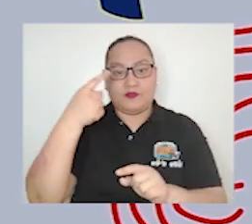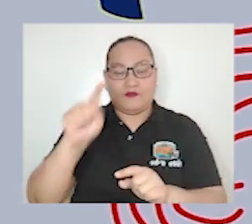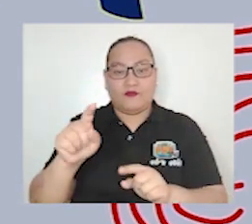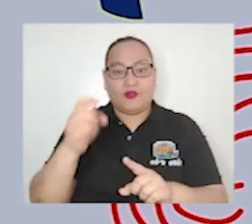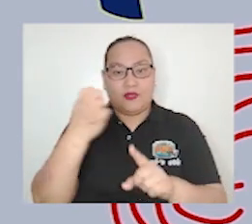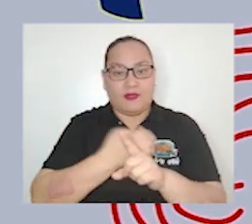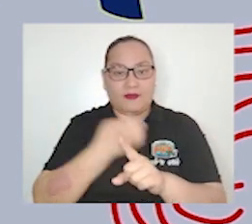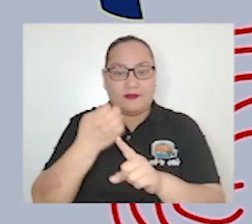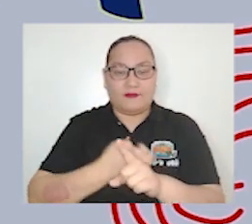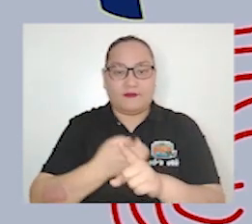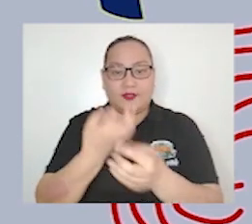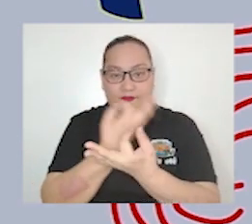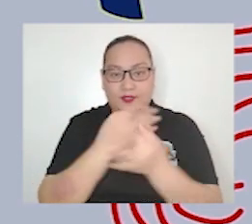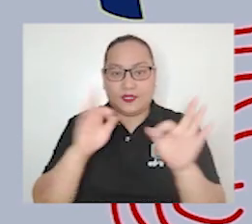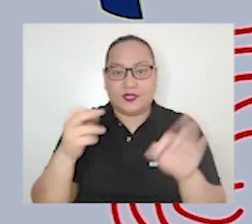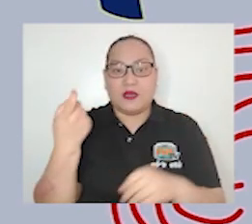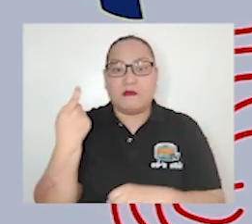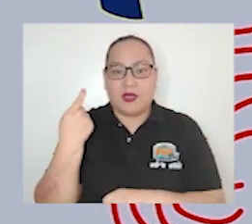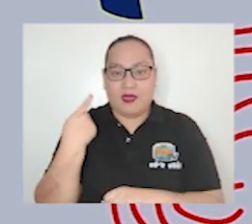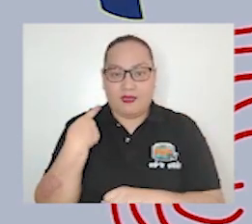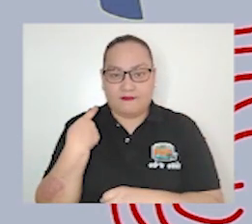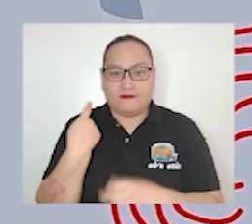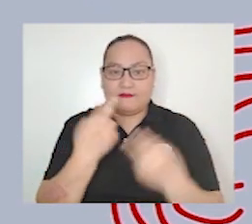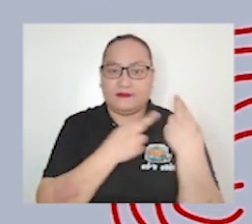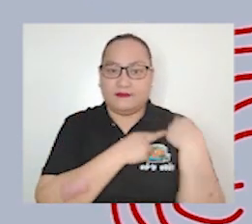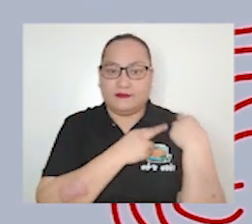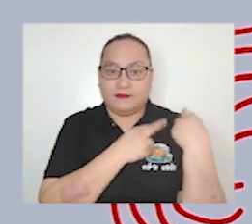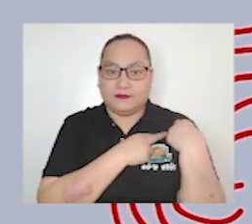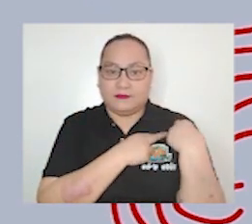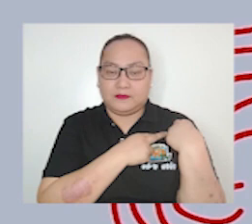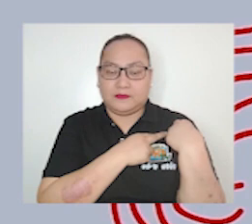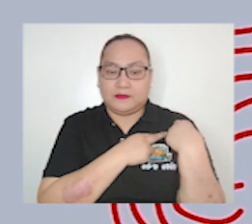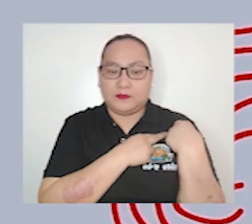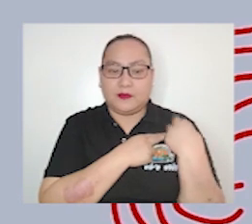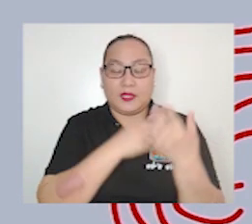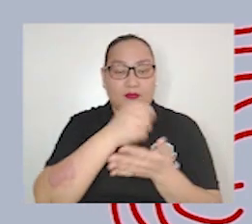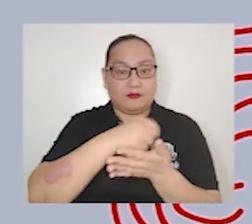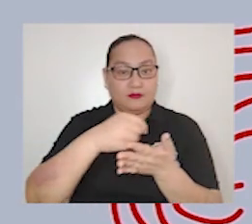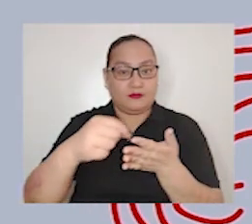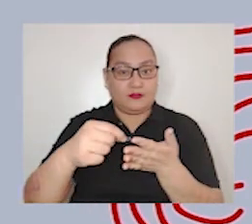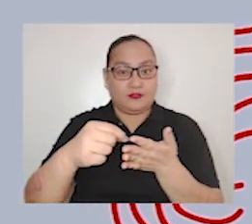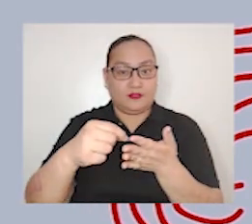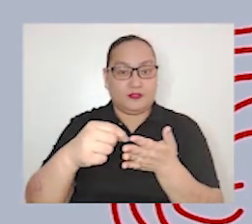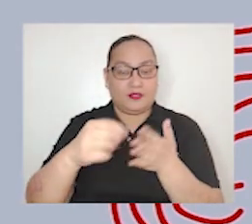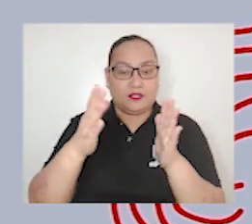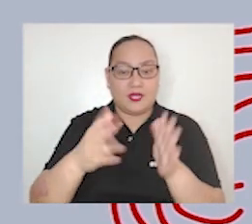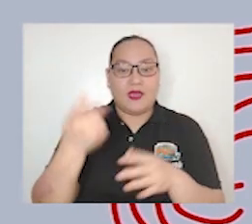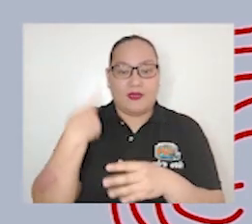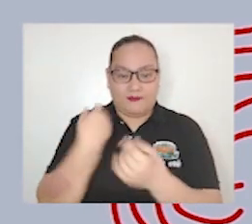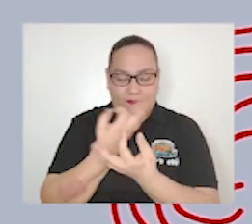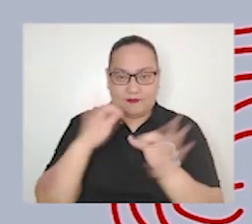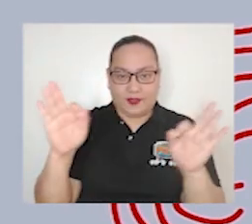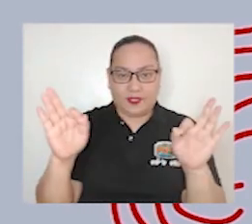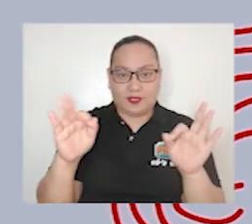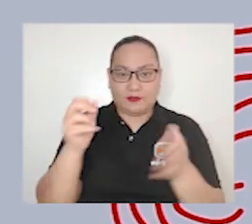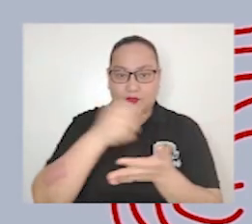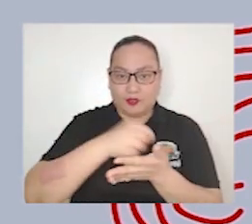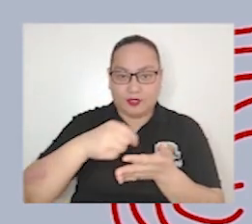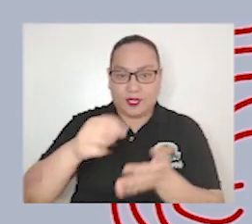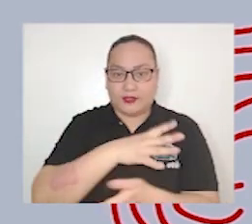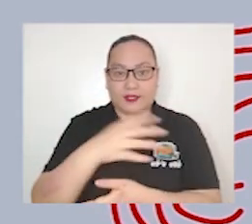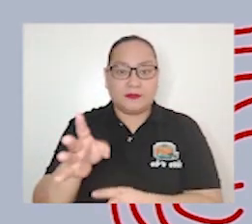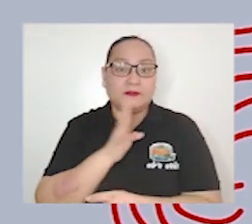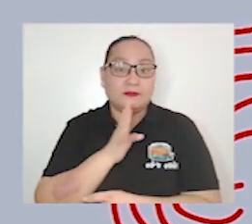corresponding responsibility So journalists have the freedom to write or speak their mind but they are